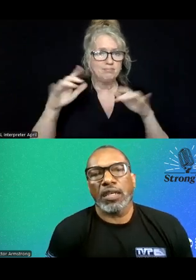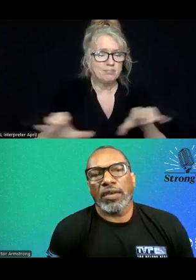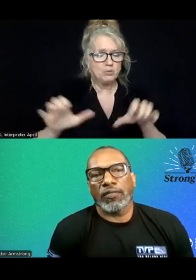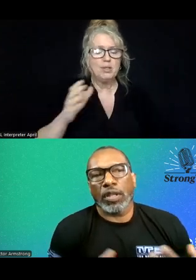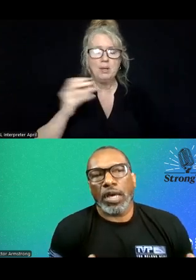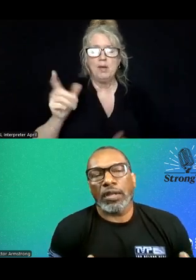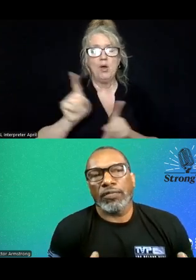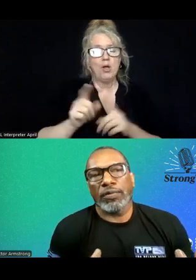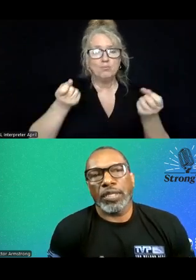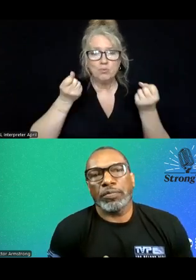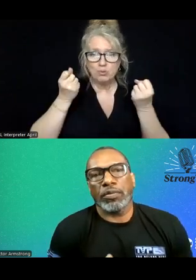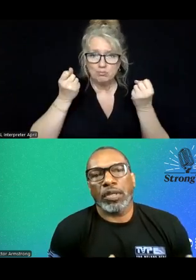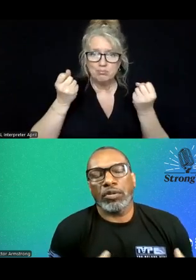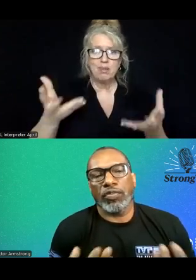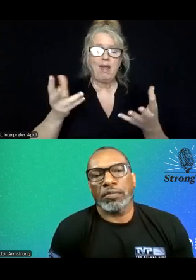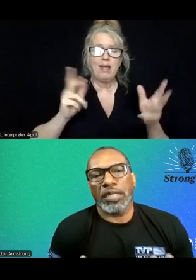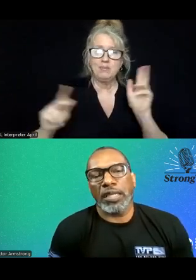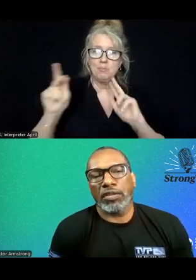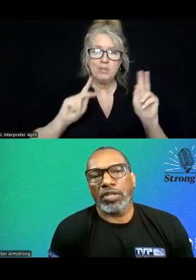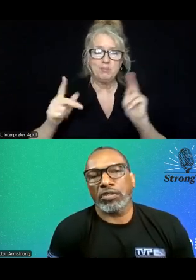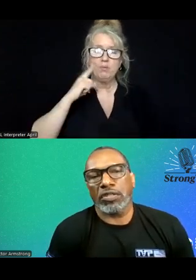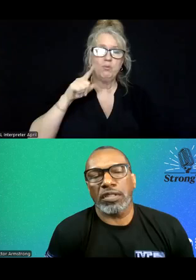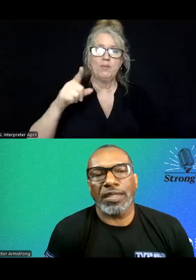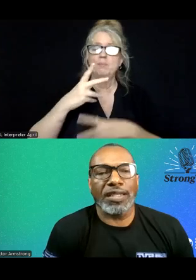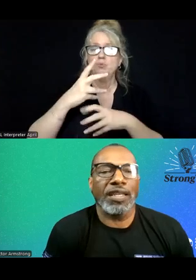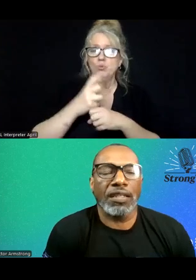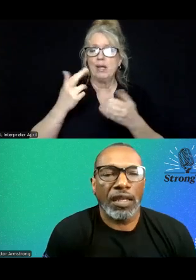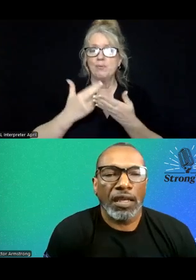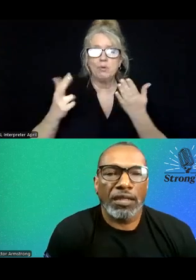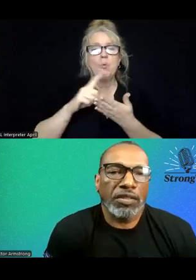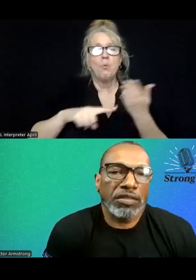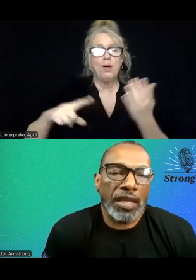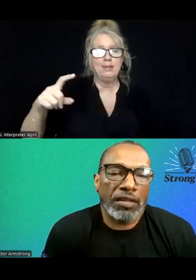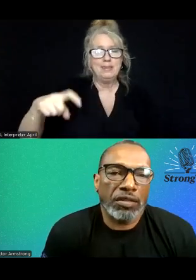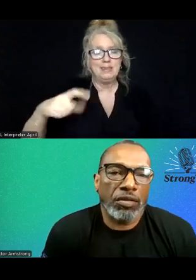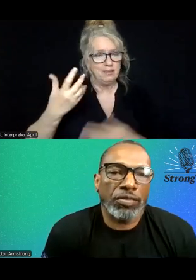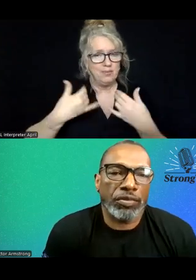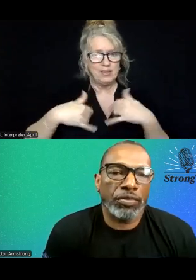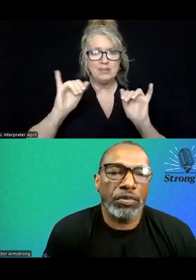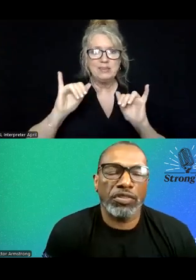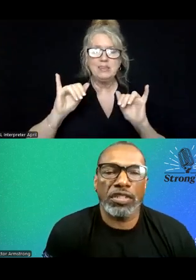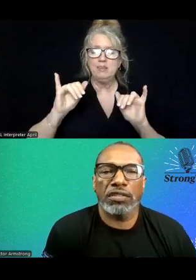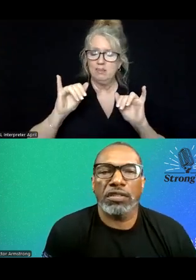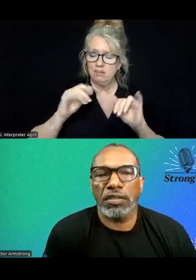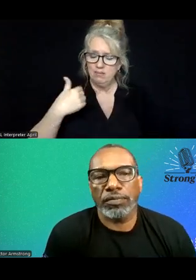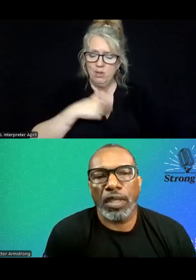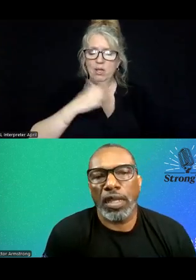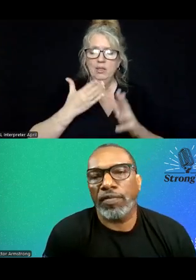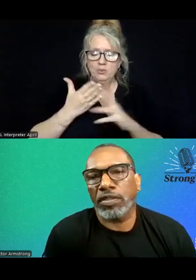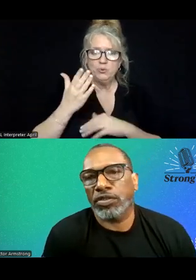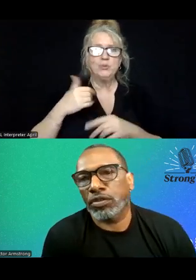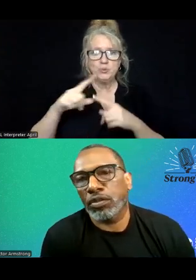to the fact that for a lot of people, in order for them to get the resources that they need, it's still taking us going through the justice